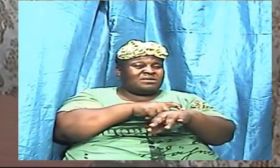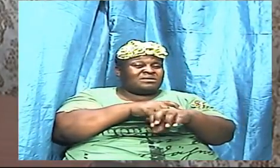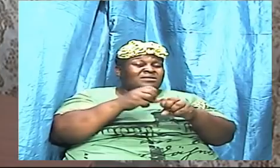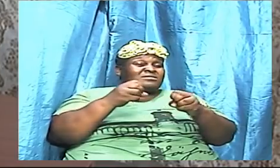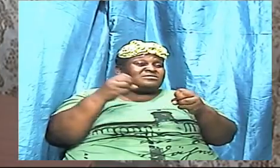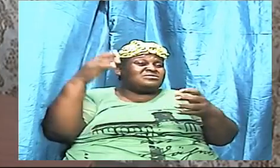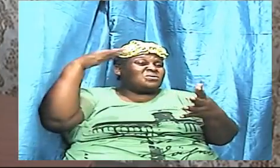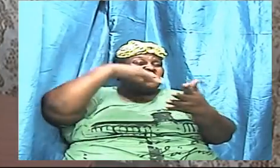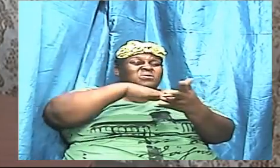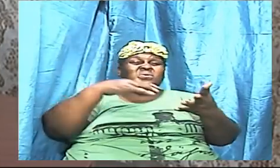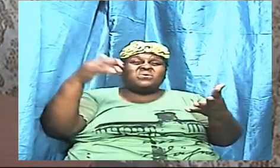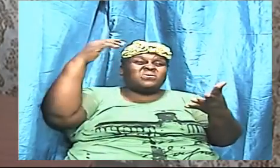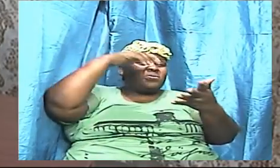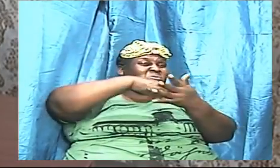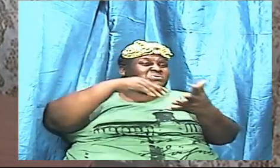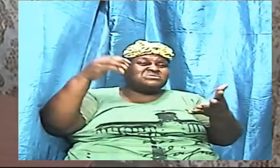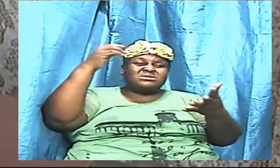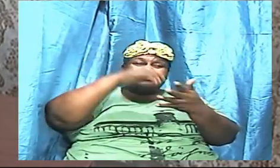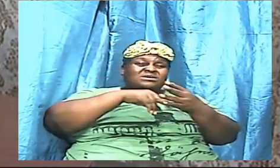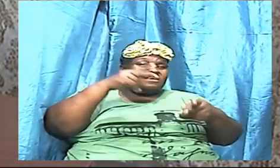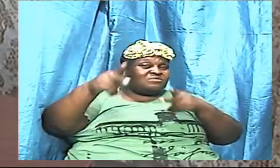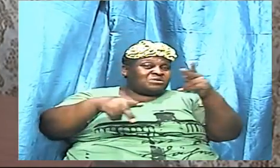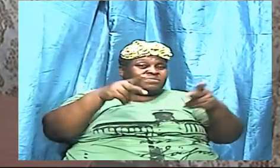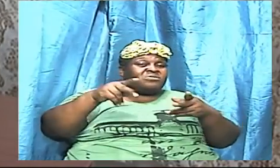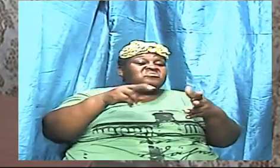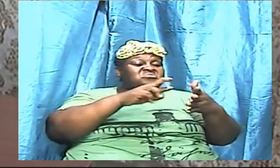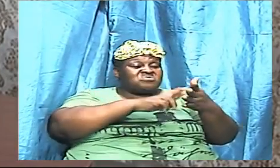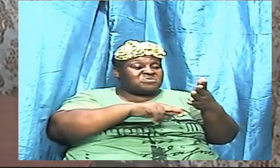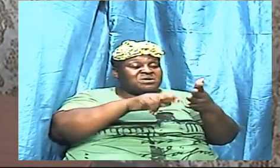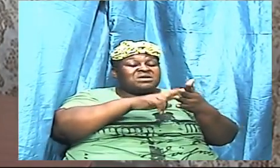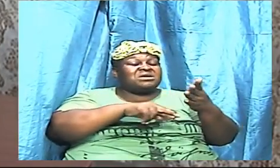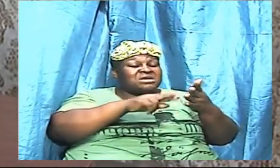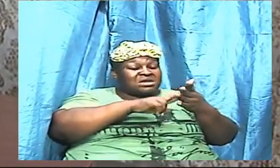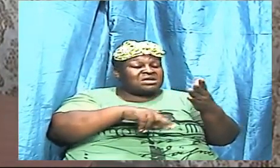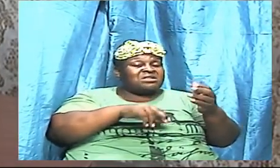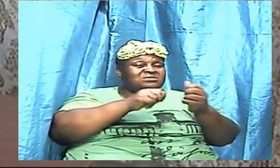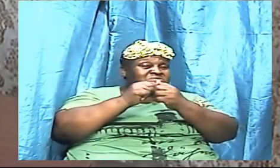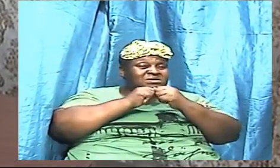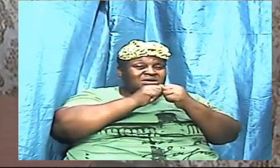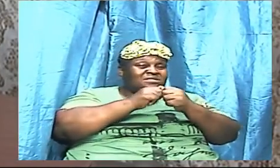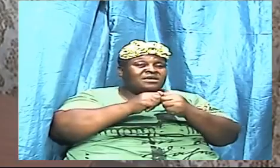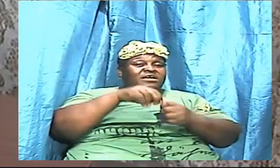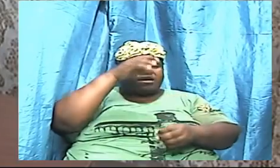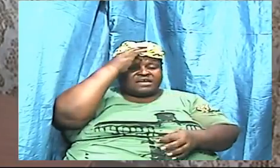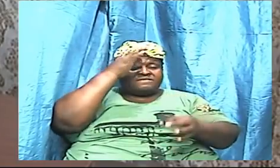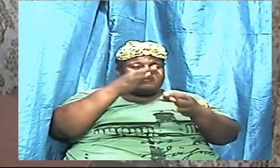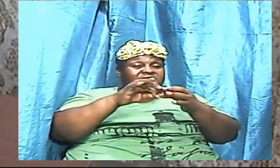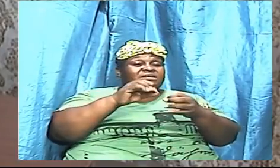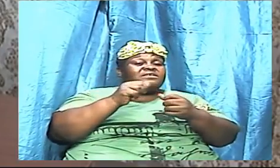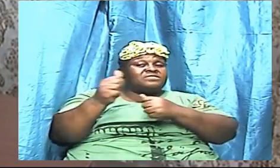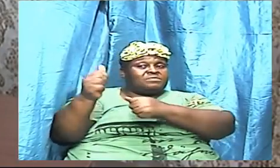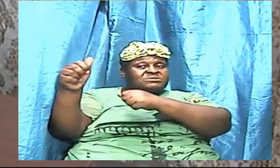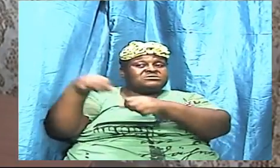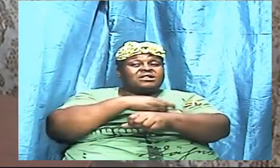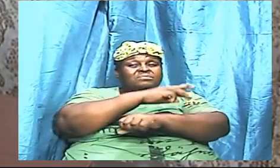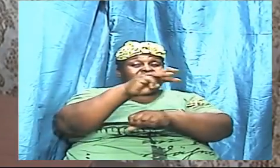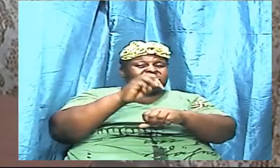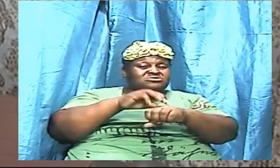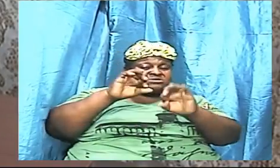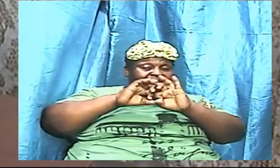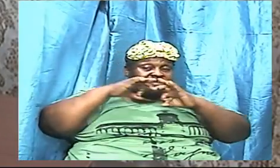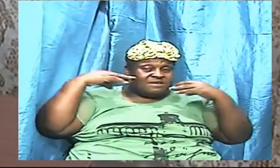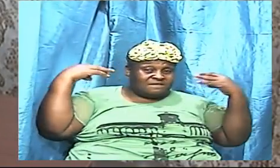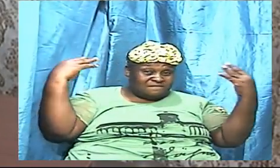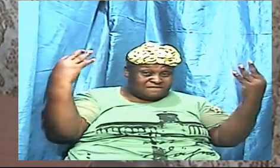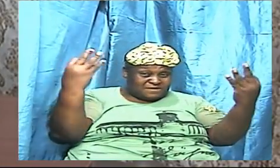of persons are reading this together and the faith apostolic ministries family we want as a family